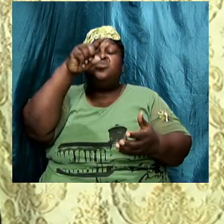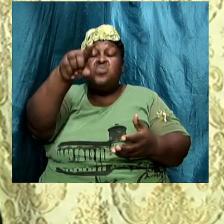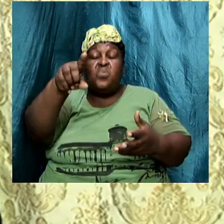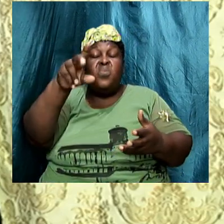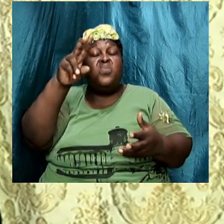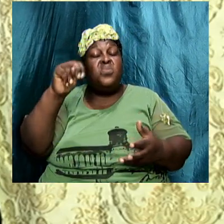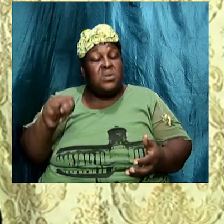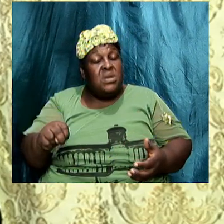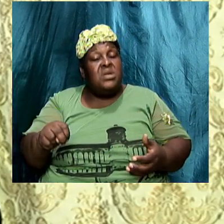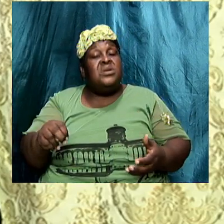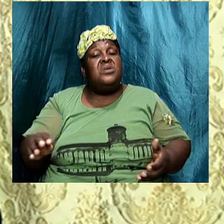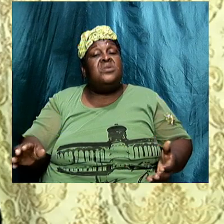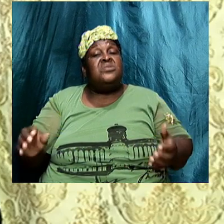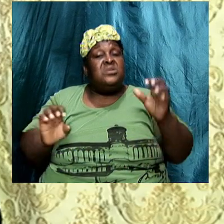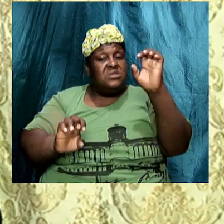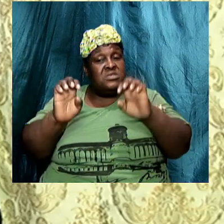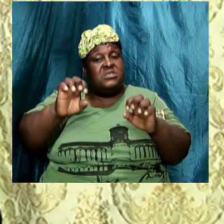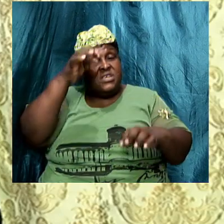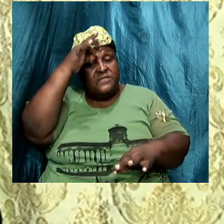In order to be saved